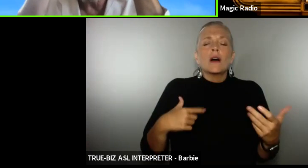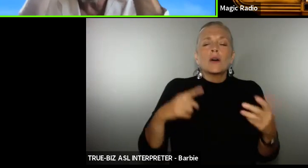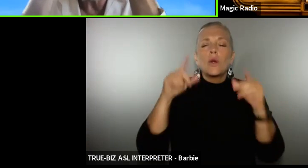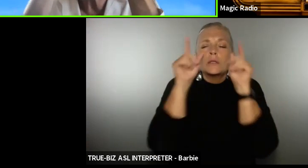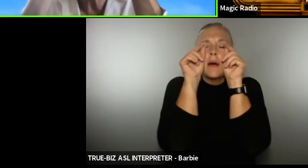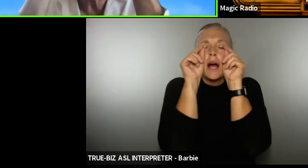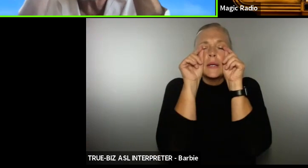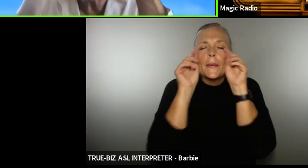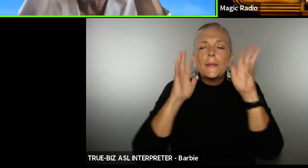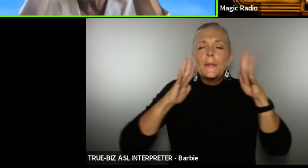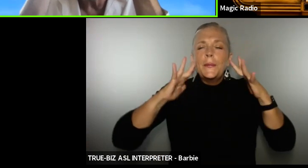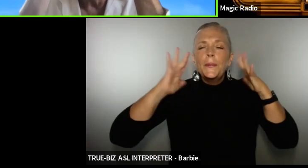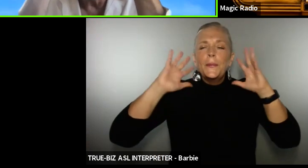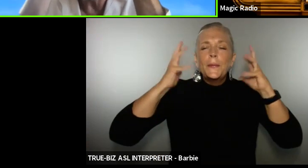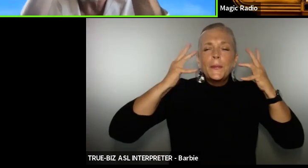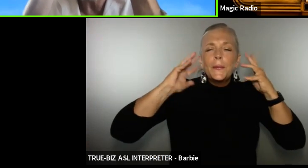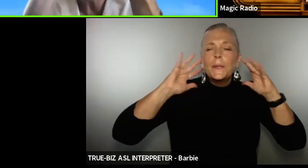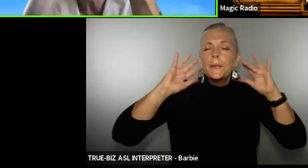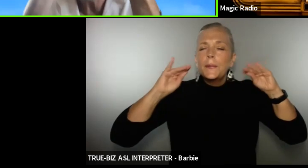once in sight